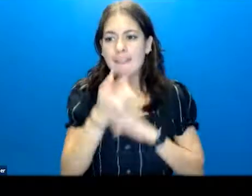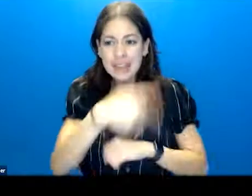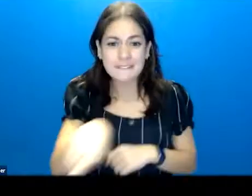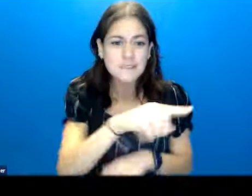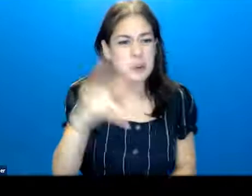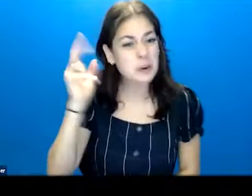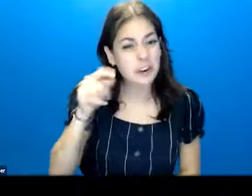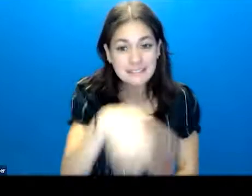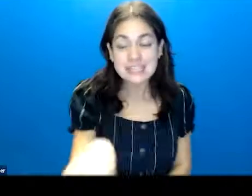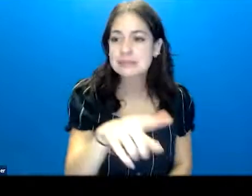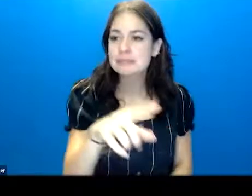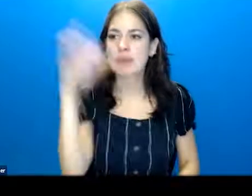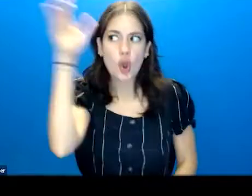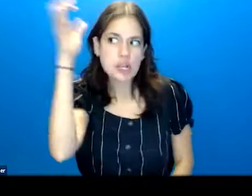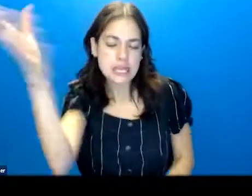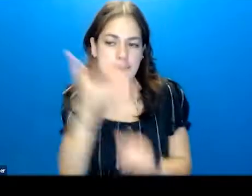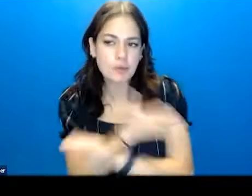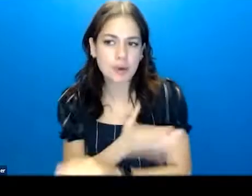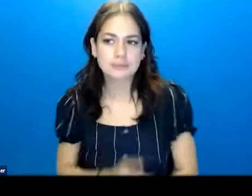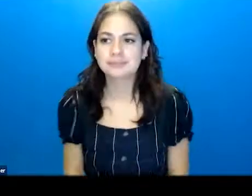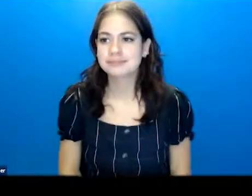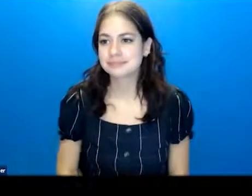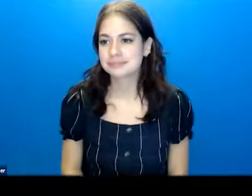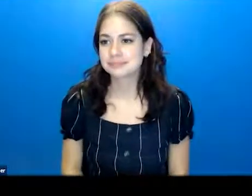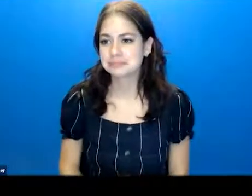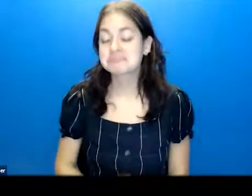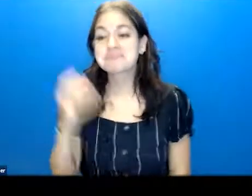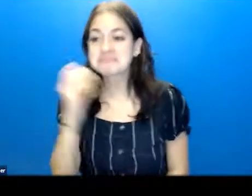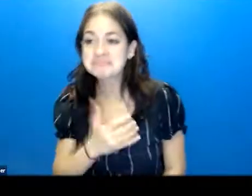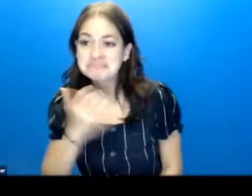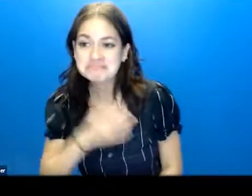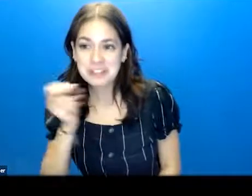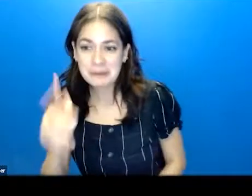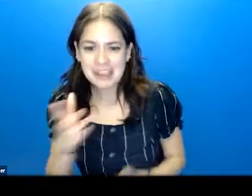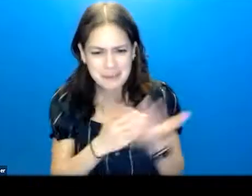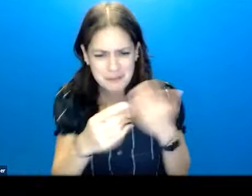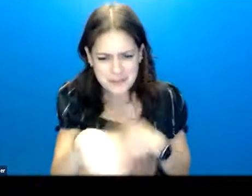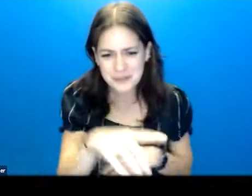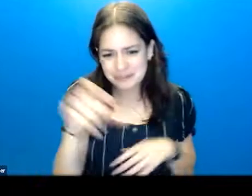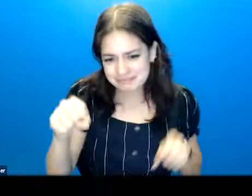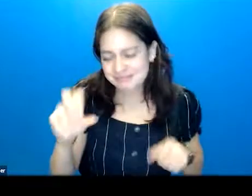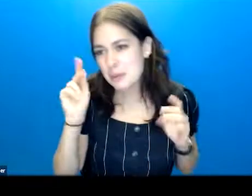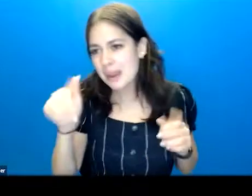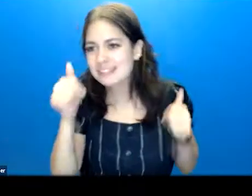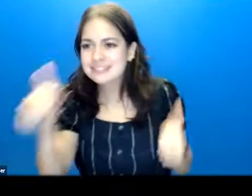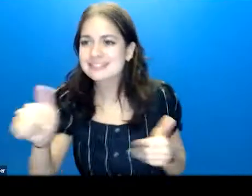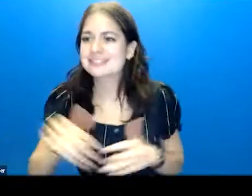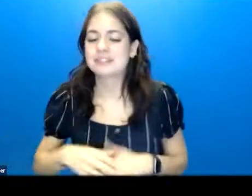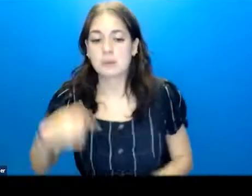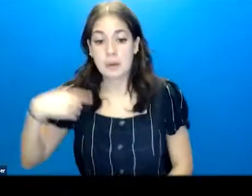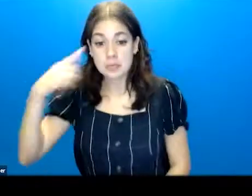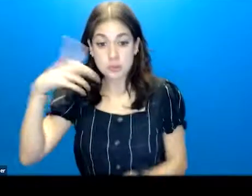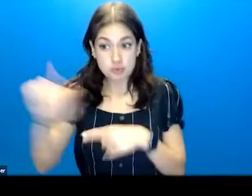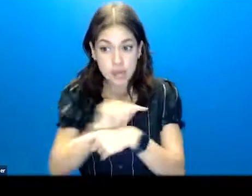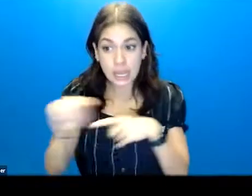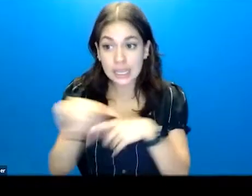heard of this concept before? Ooh, some of you, I'm excited. I have to say when I was trained,